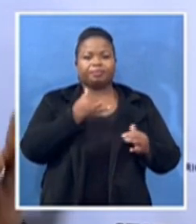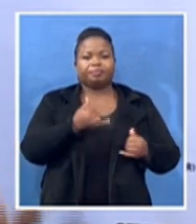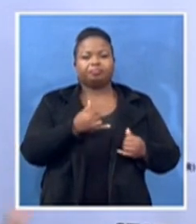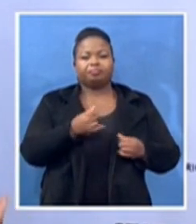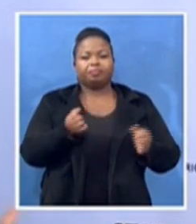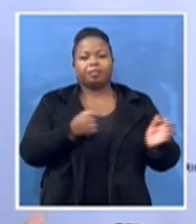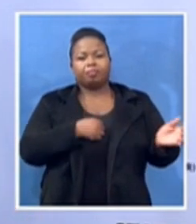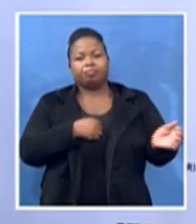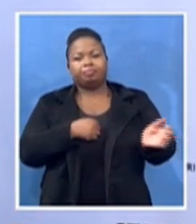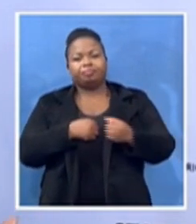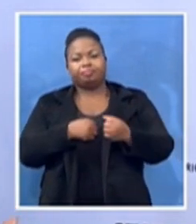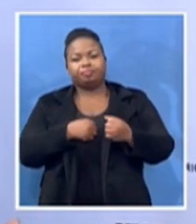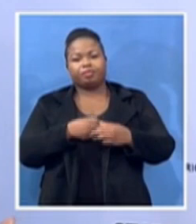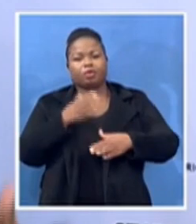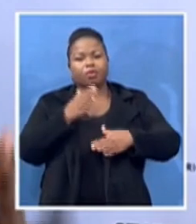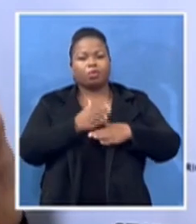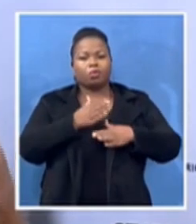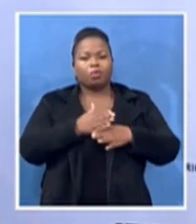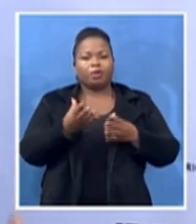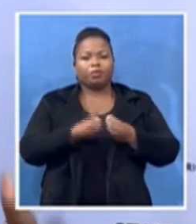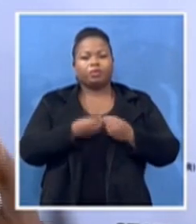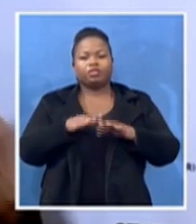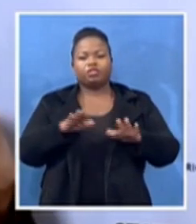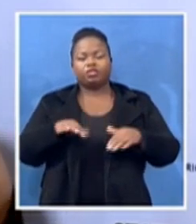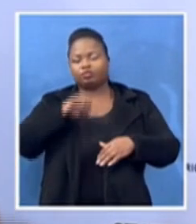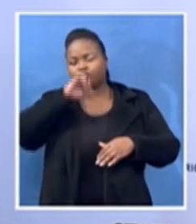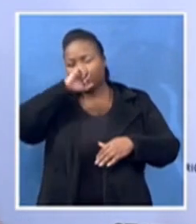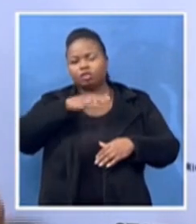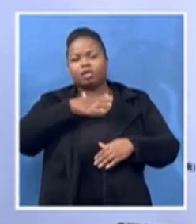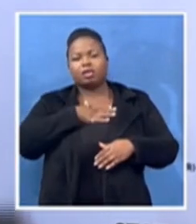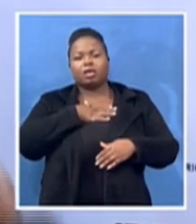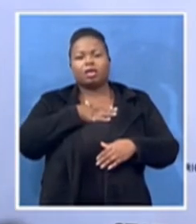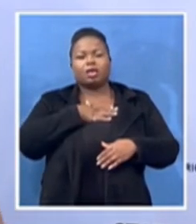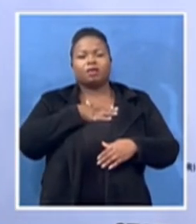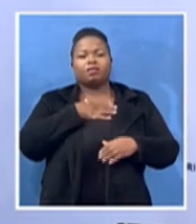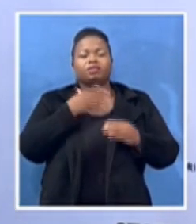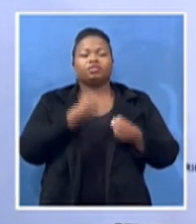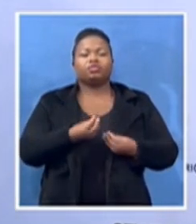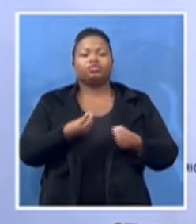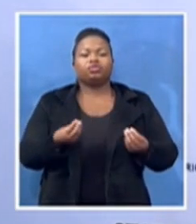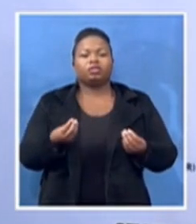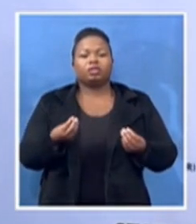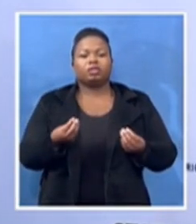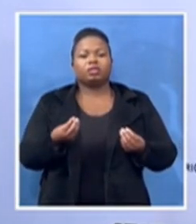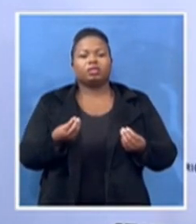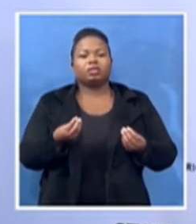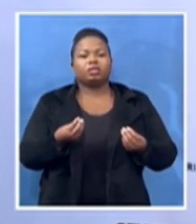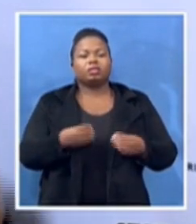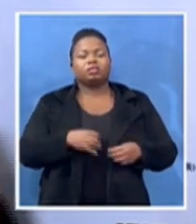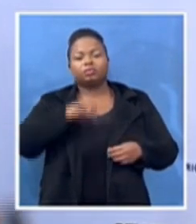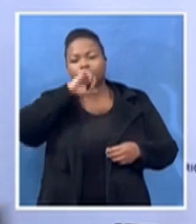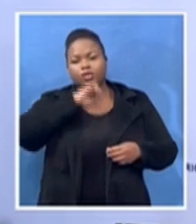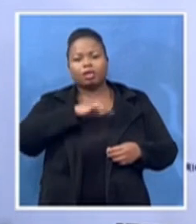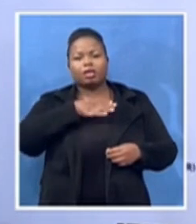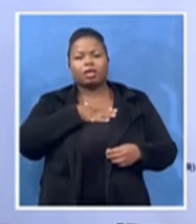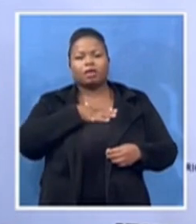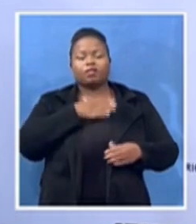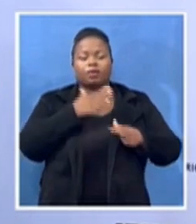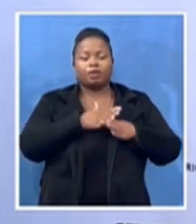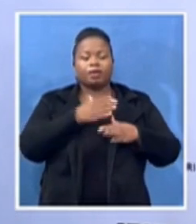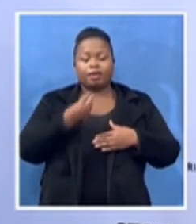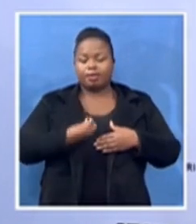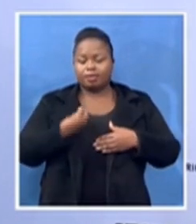She loved children. She loved working with young girls, with young women.